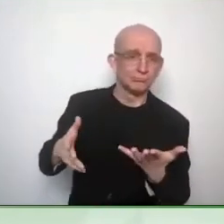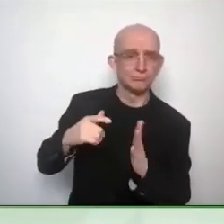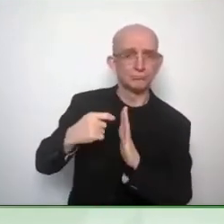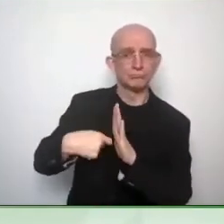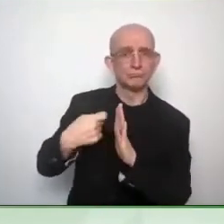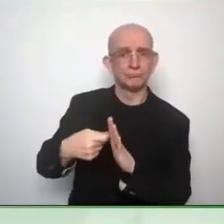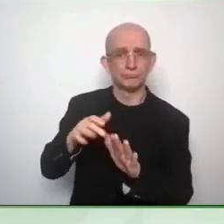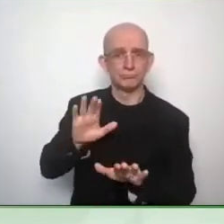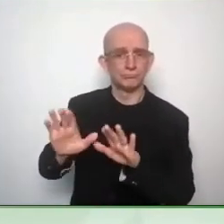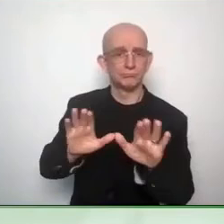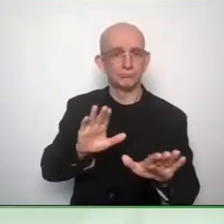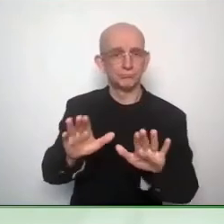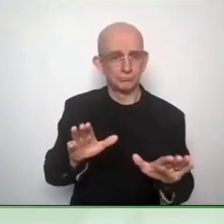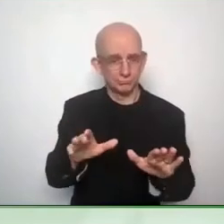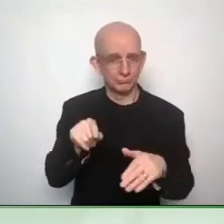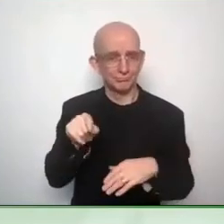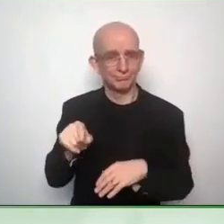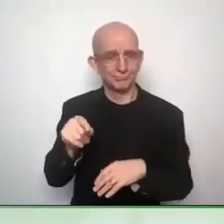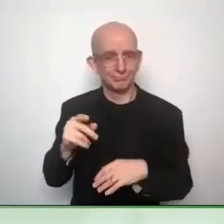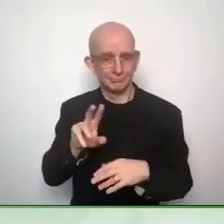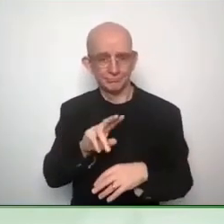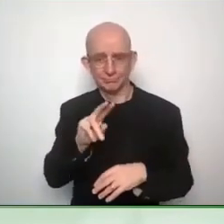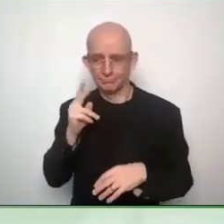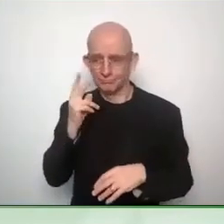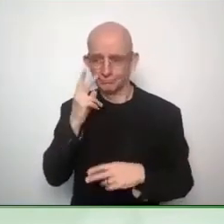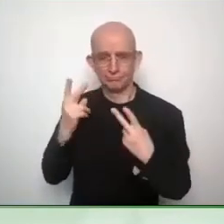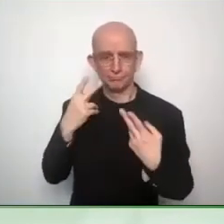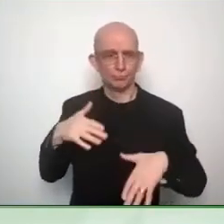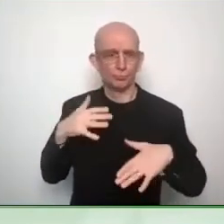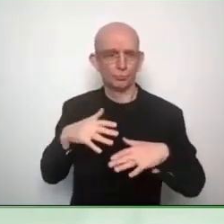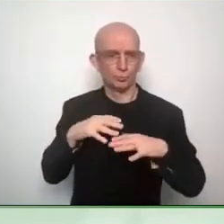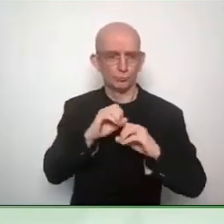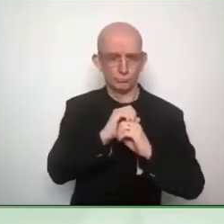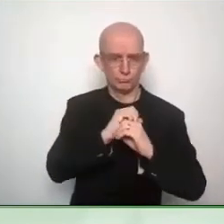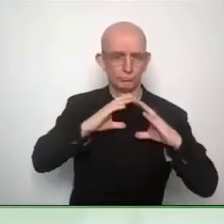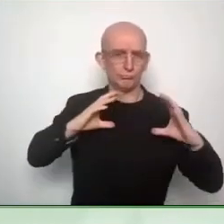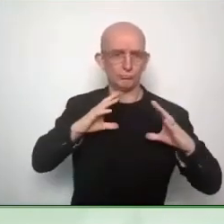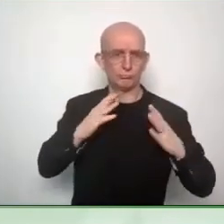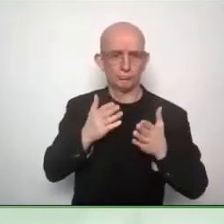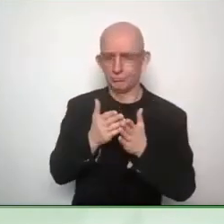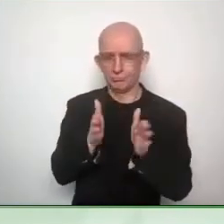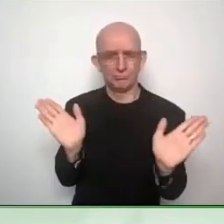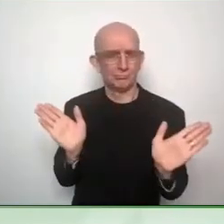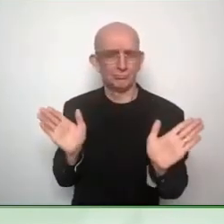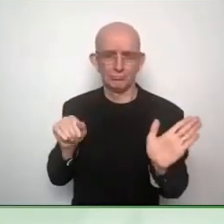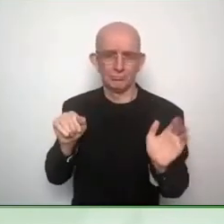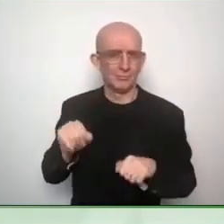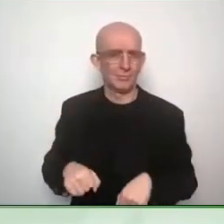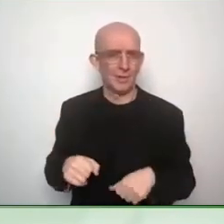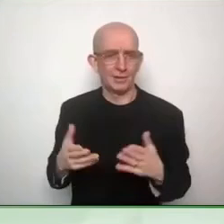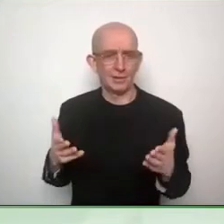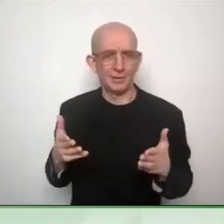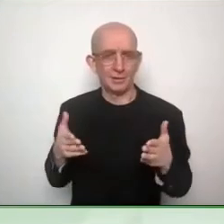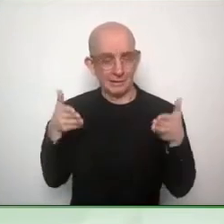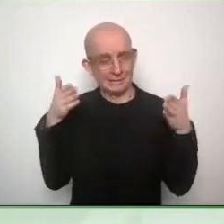let's say, meaning of the word. We also address accessibility, design for all,